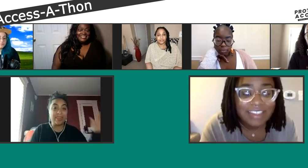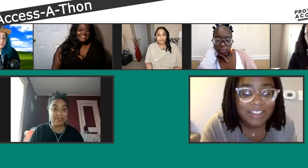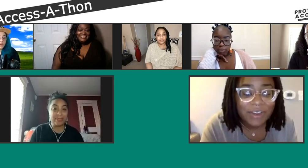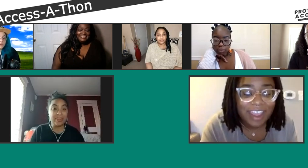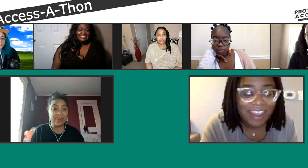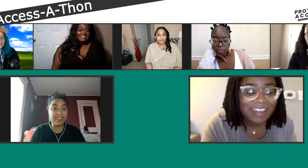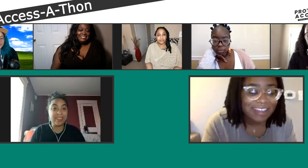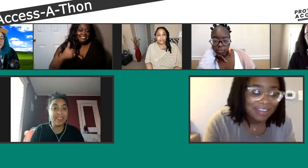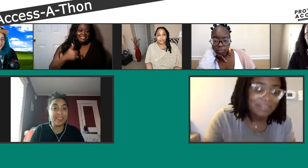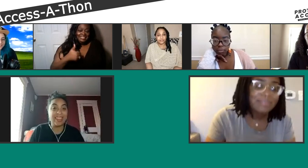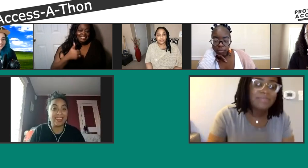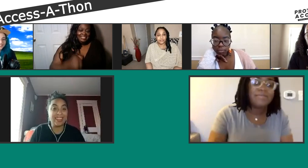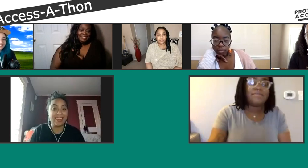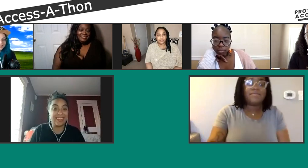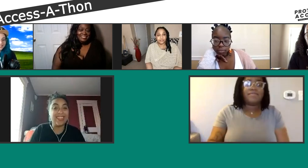So if,